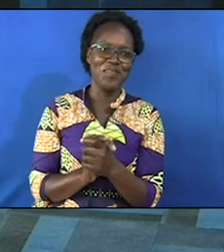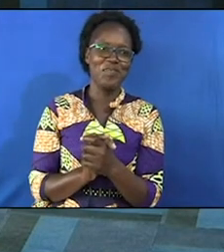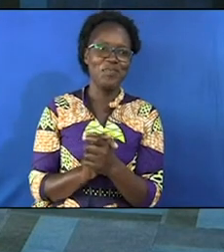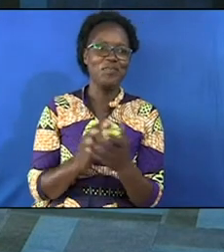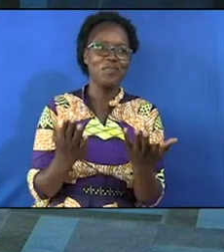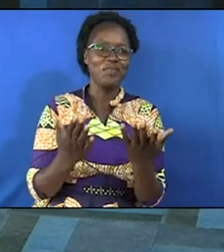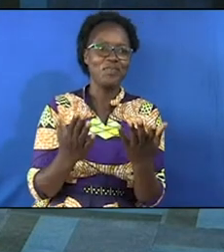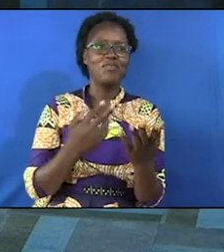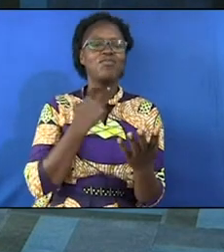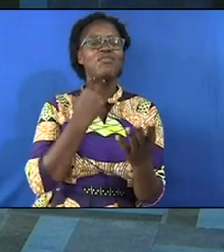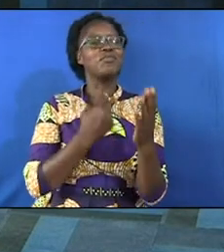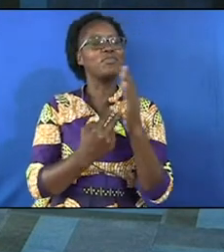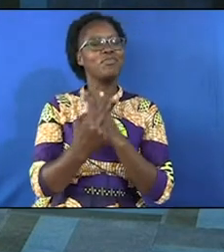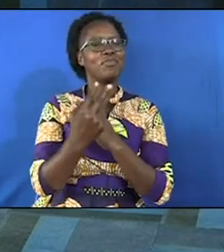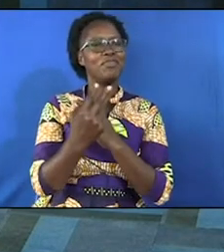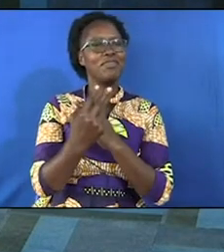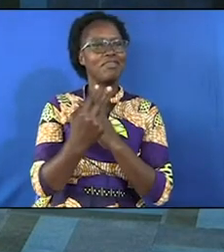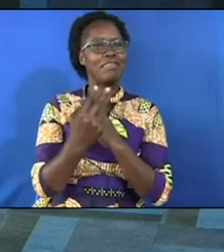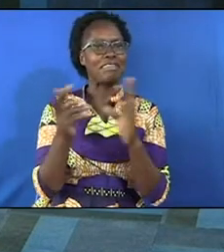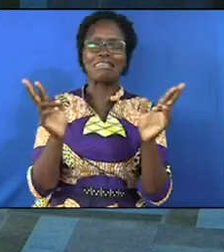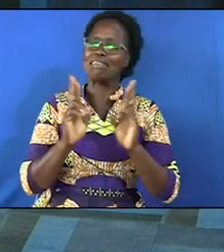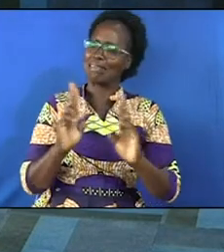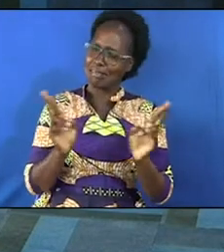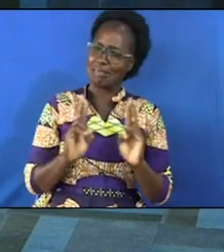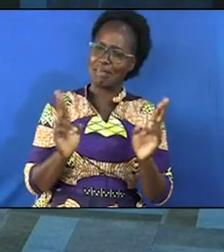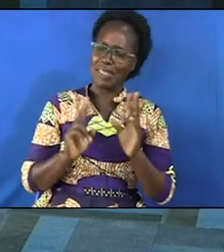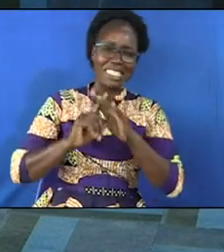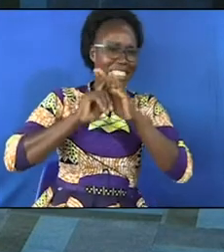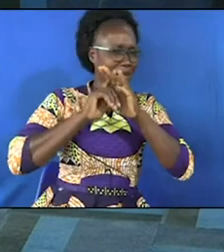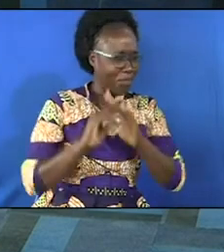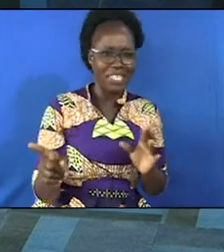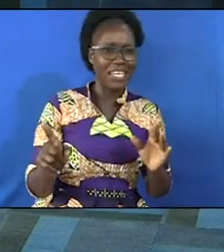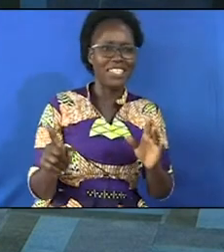even the words I had prepared disappear